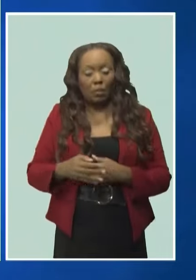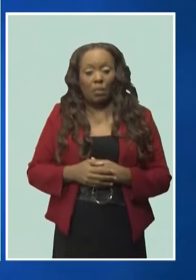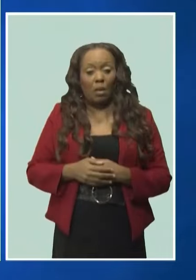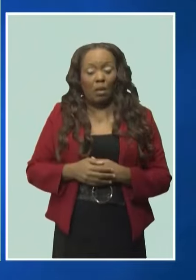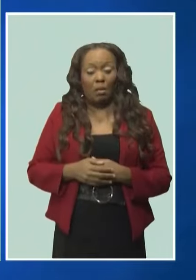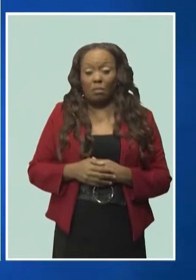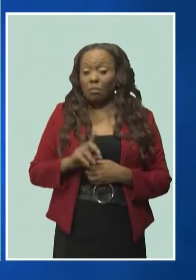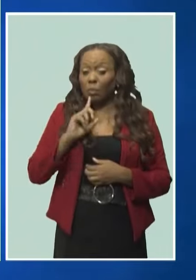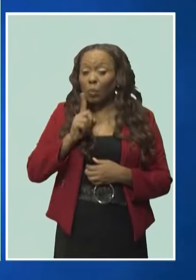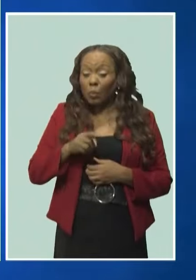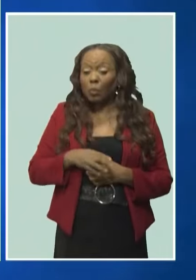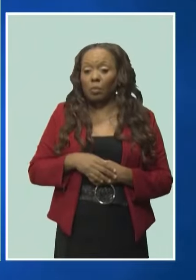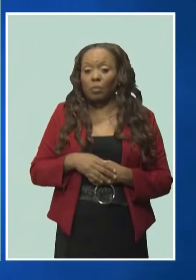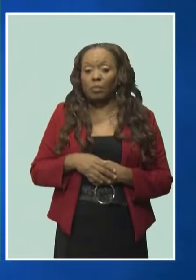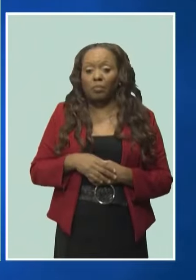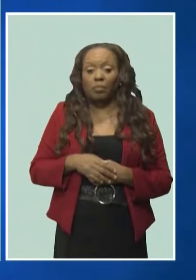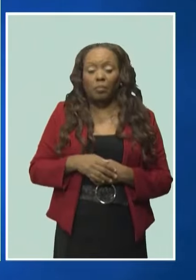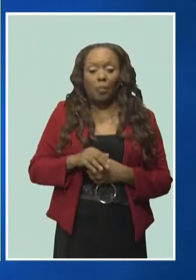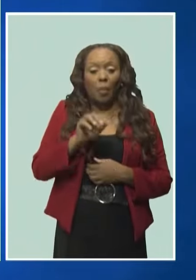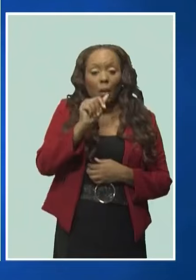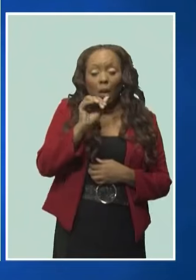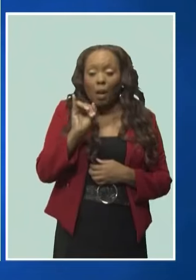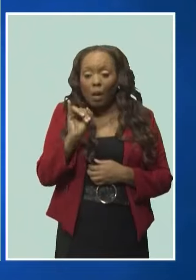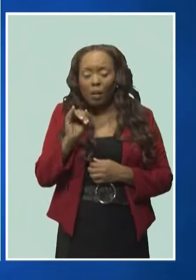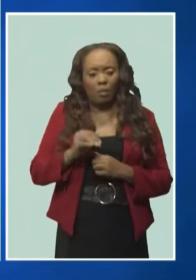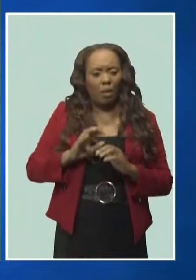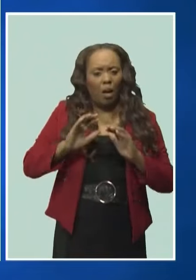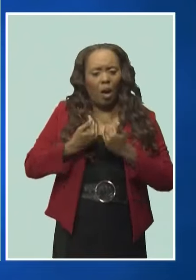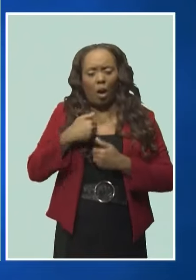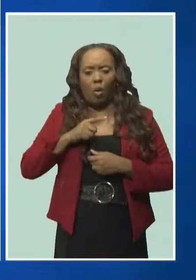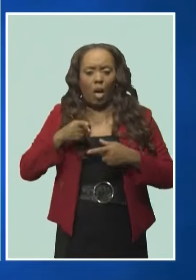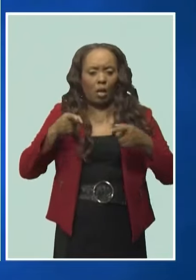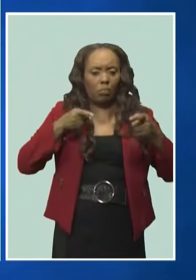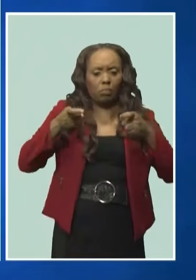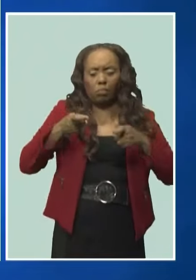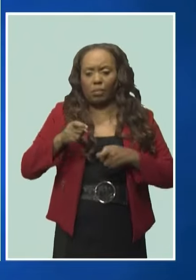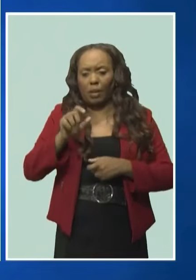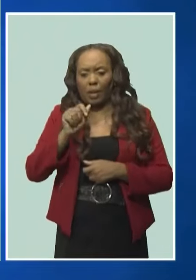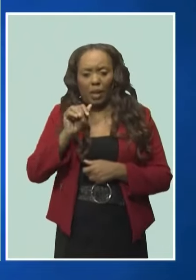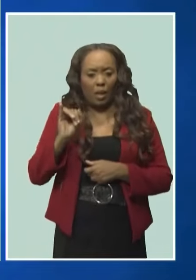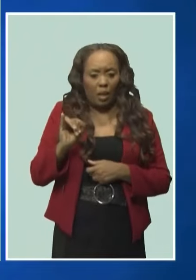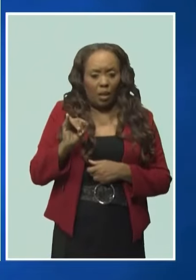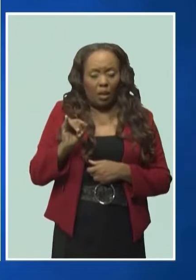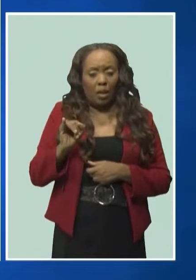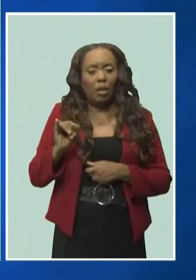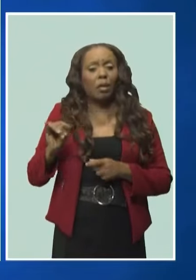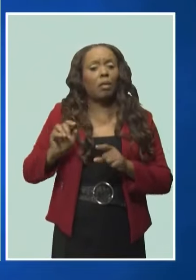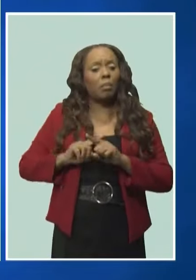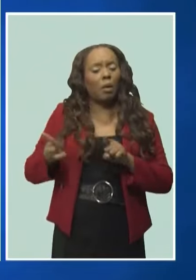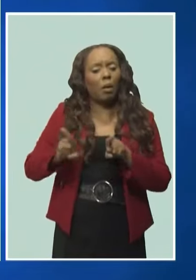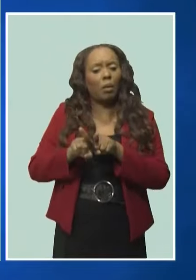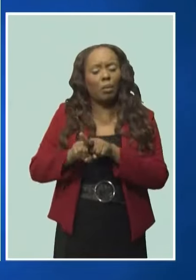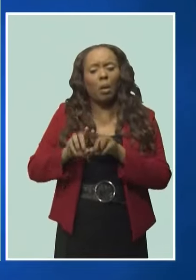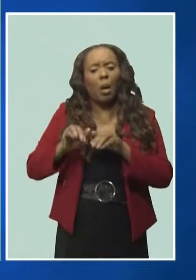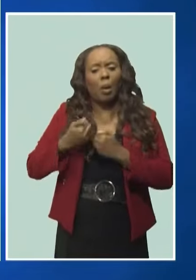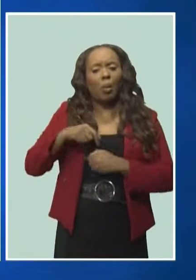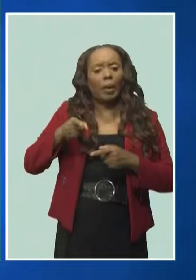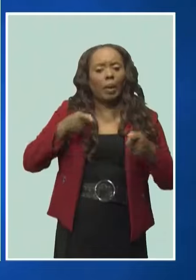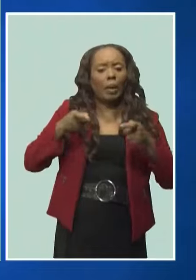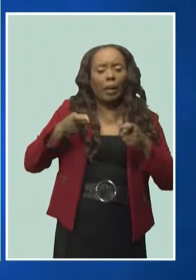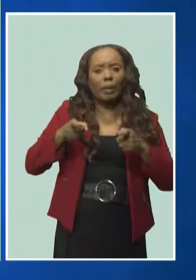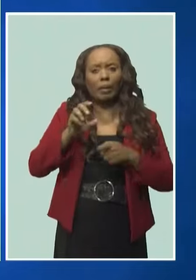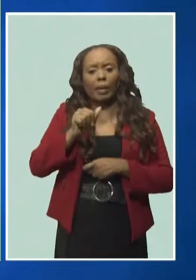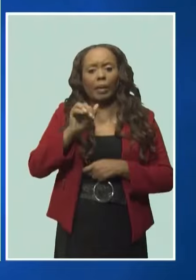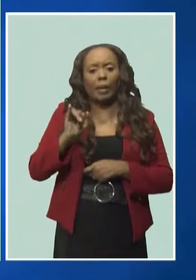AI and how we handle it, not just from a consumer perspective but also from a departmental perspective, how